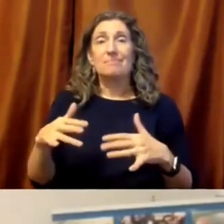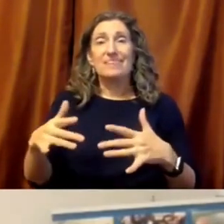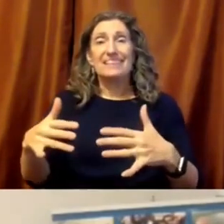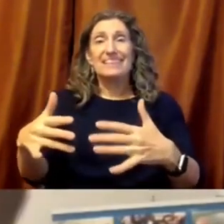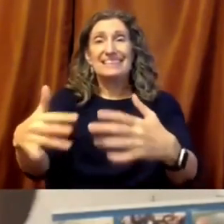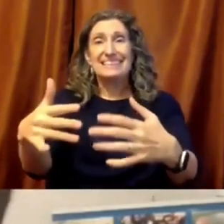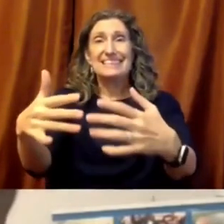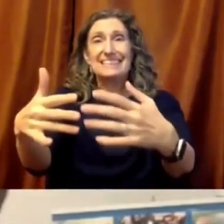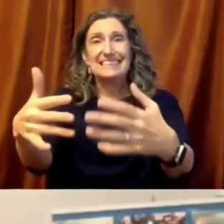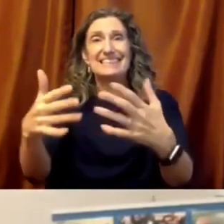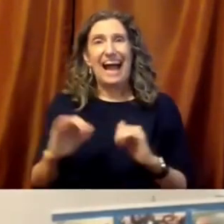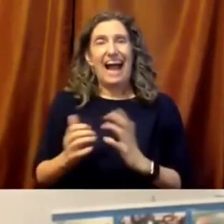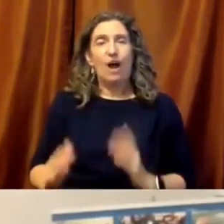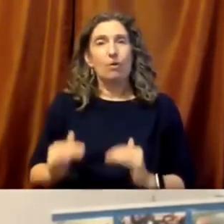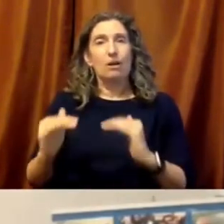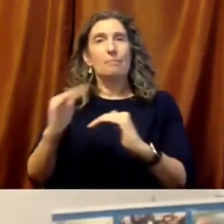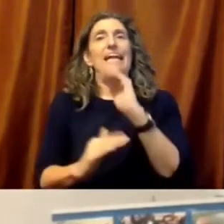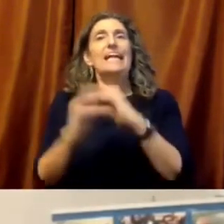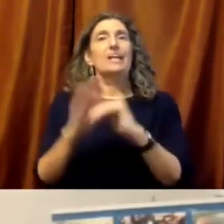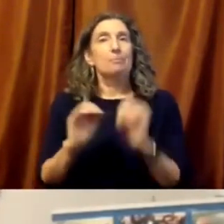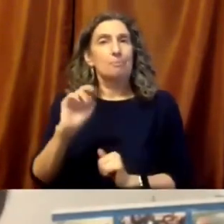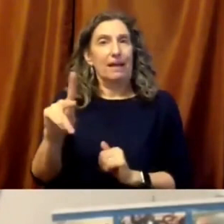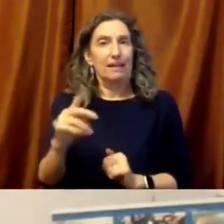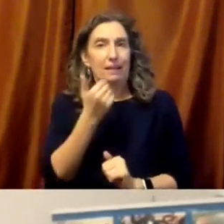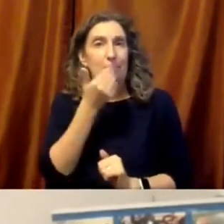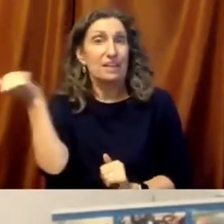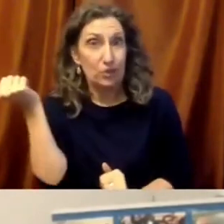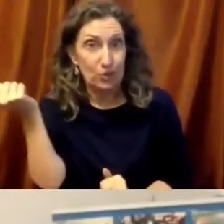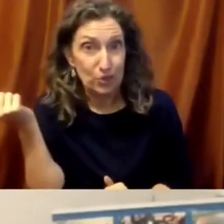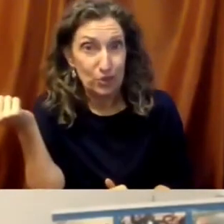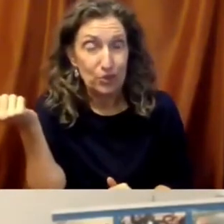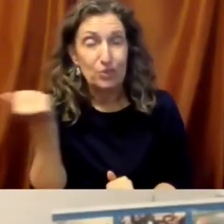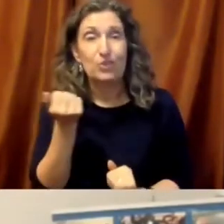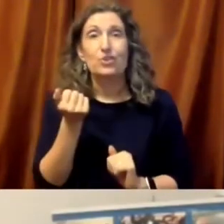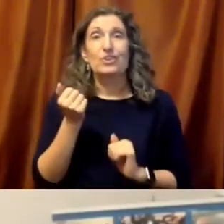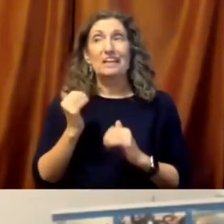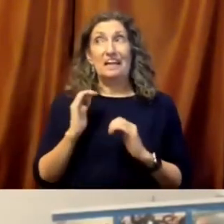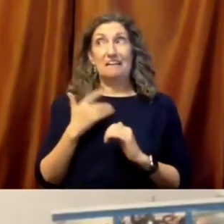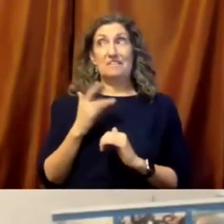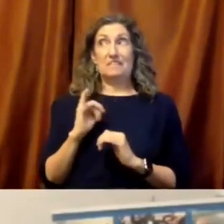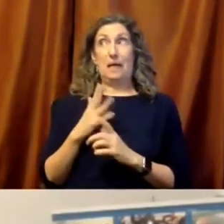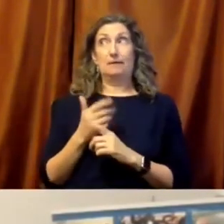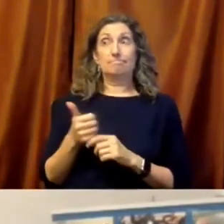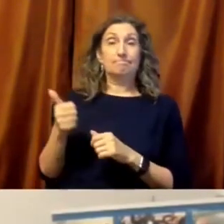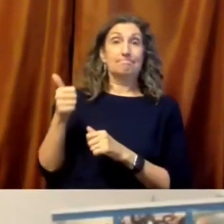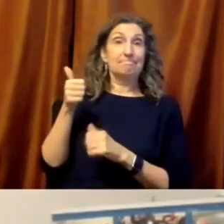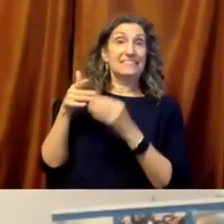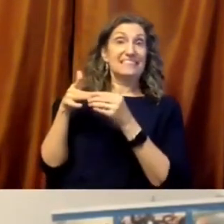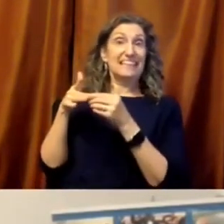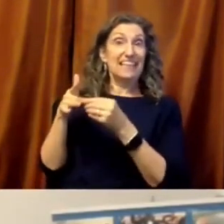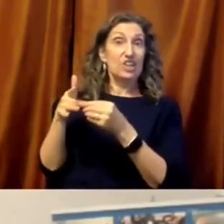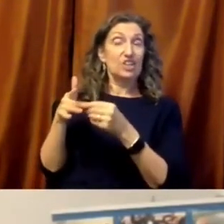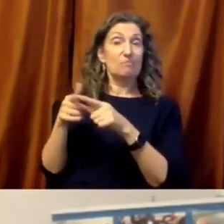you know, how did you handle? The question is, how did you build back better? And it feels like the